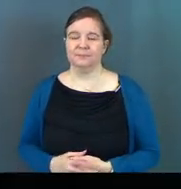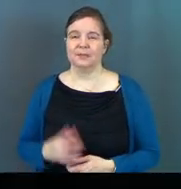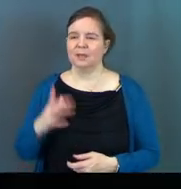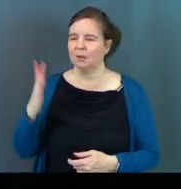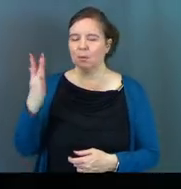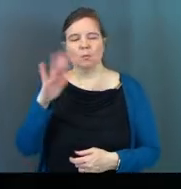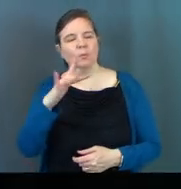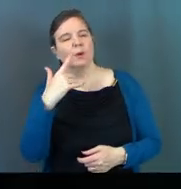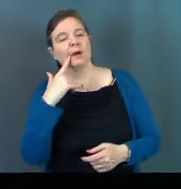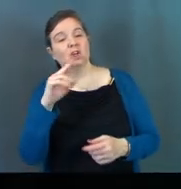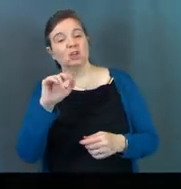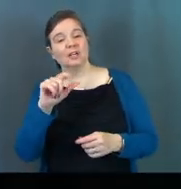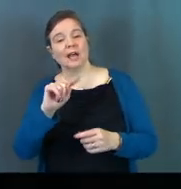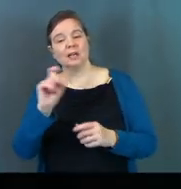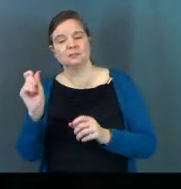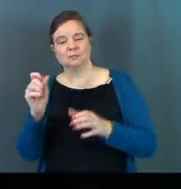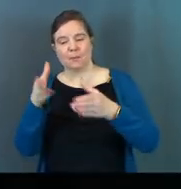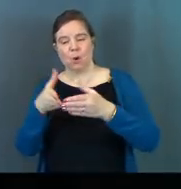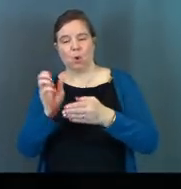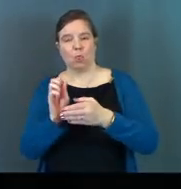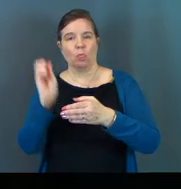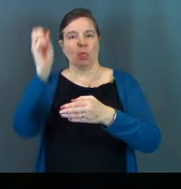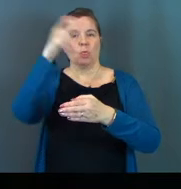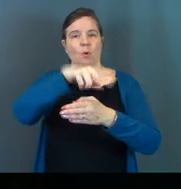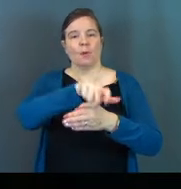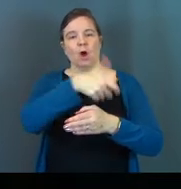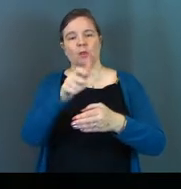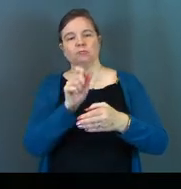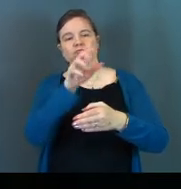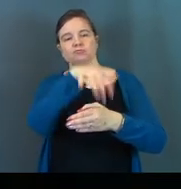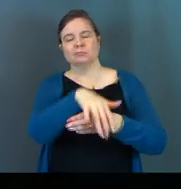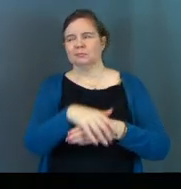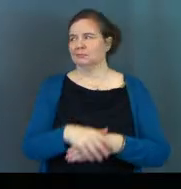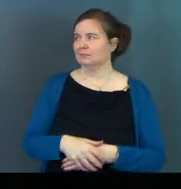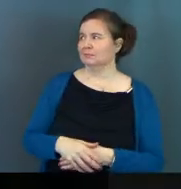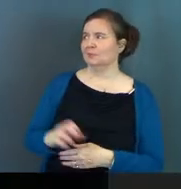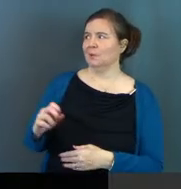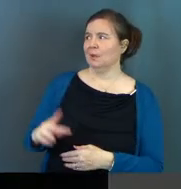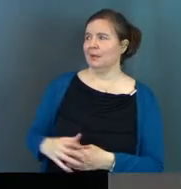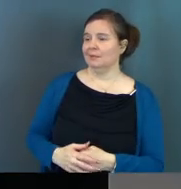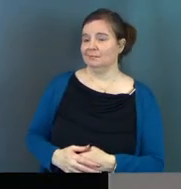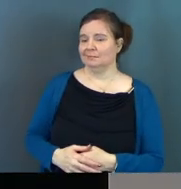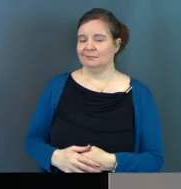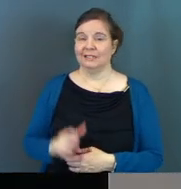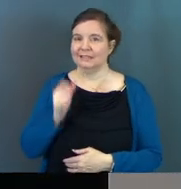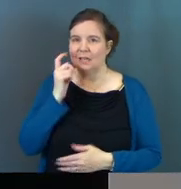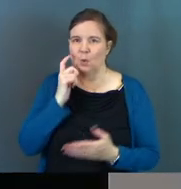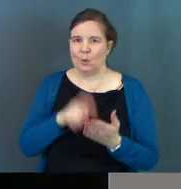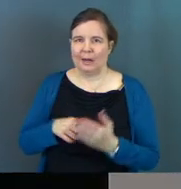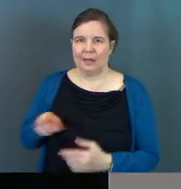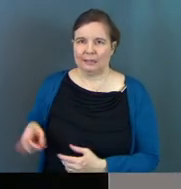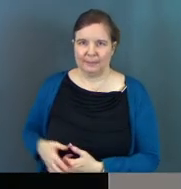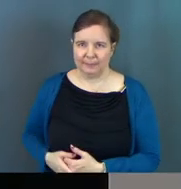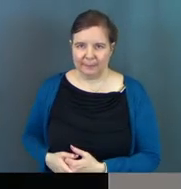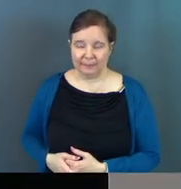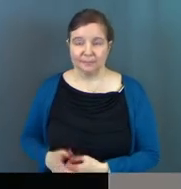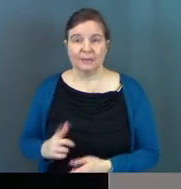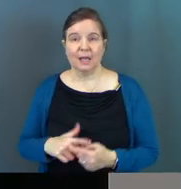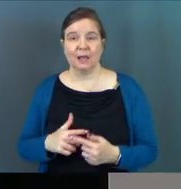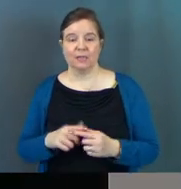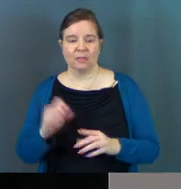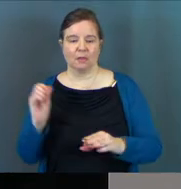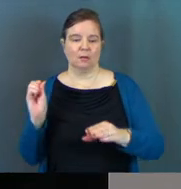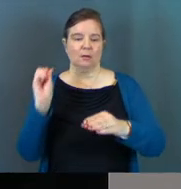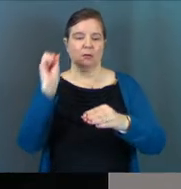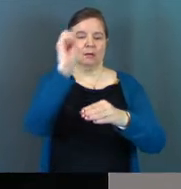And he says, why don't you take your nuts and throw it on the other side of the boat? Sure. Random guy. Okay. Cause they don't recognize him. And they